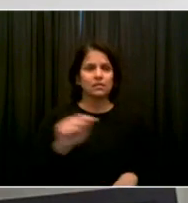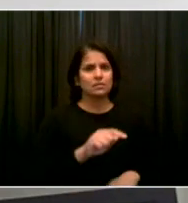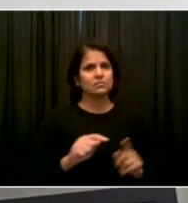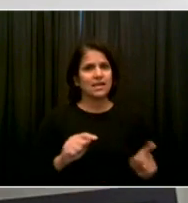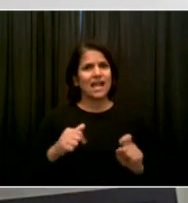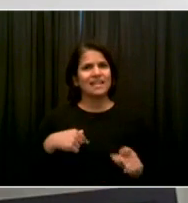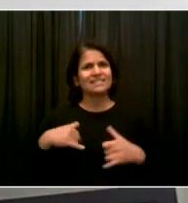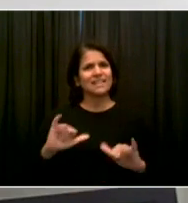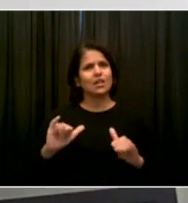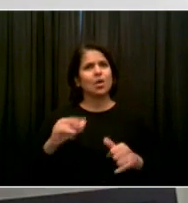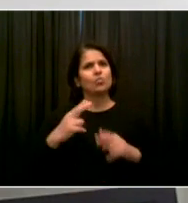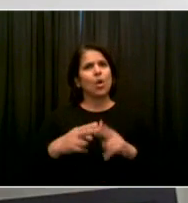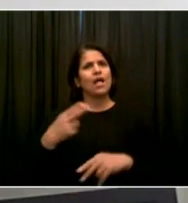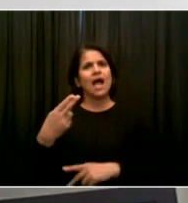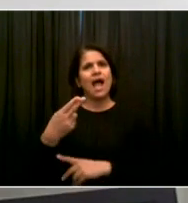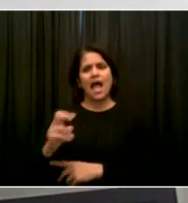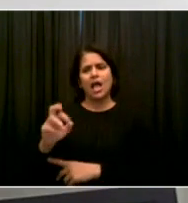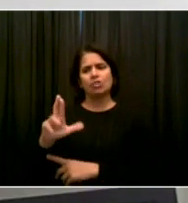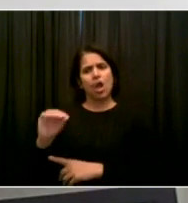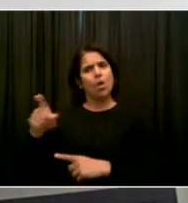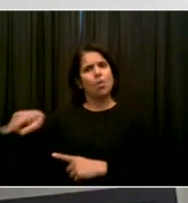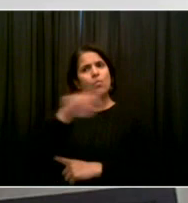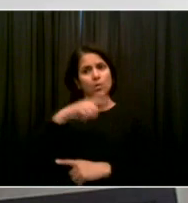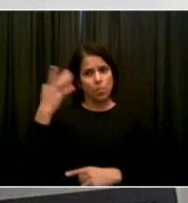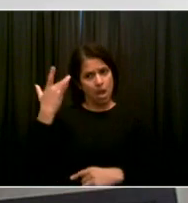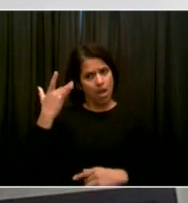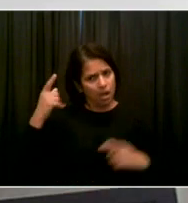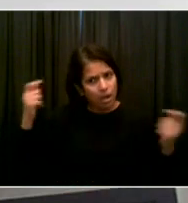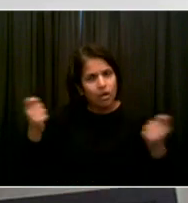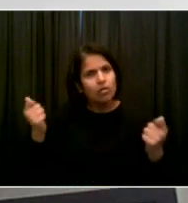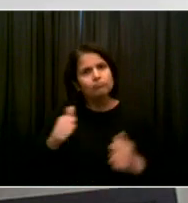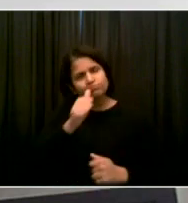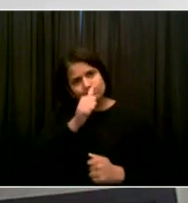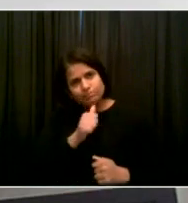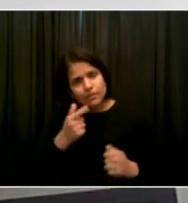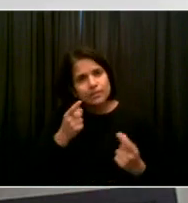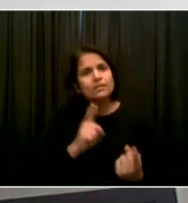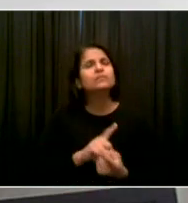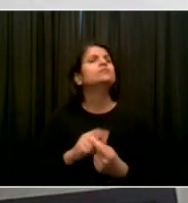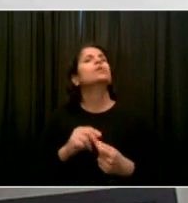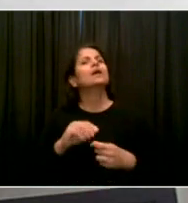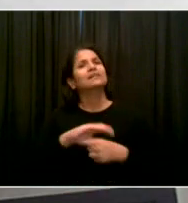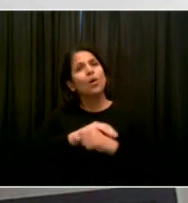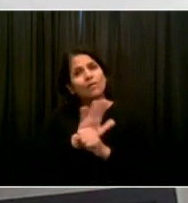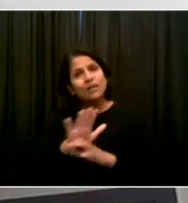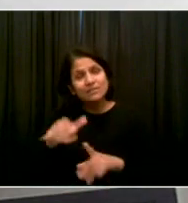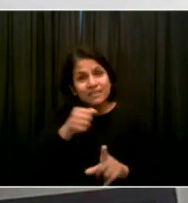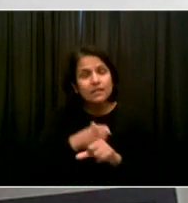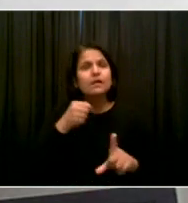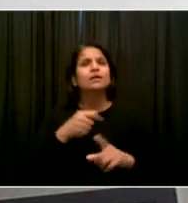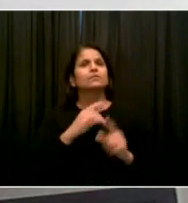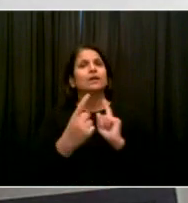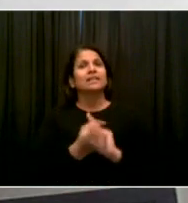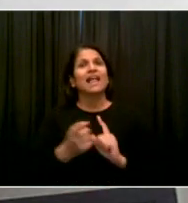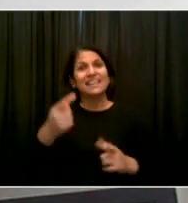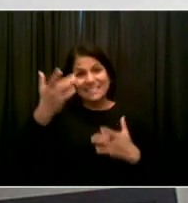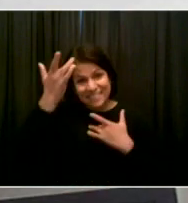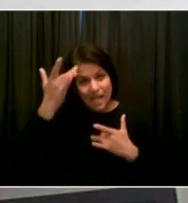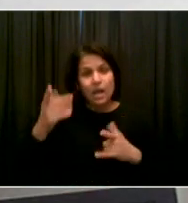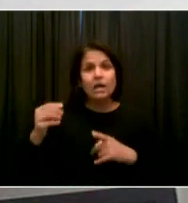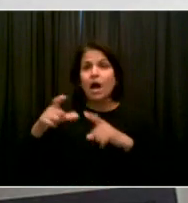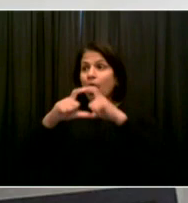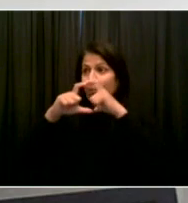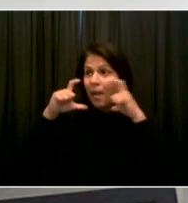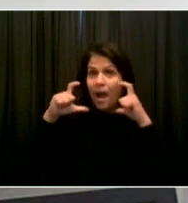with COVID, without their masks on, because you, the, the, while the swabber has their mask